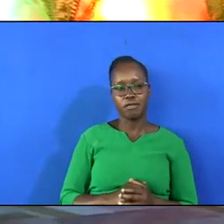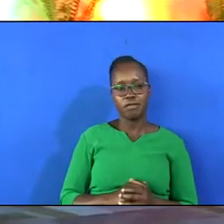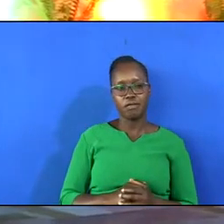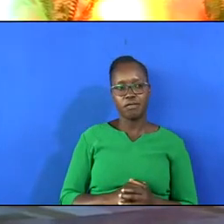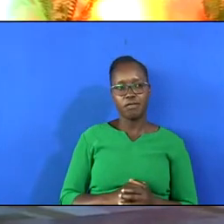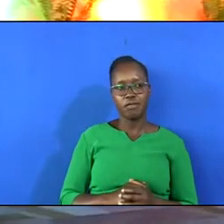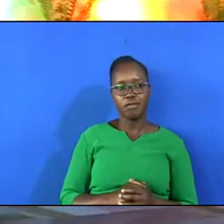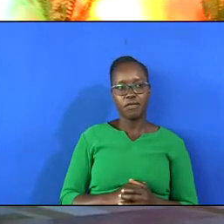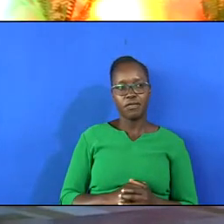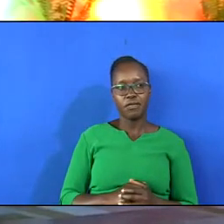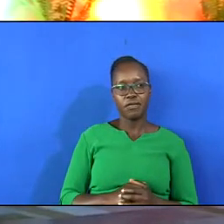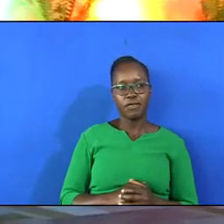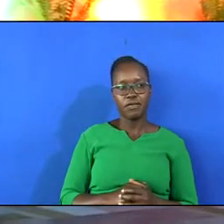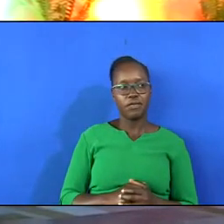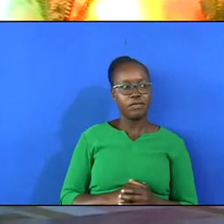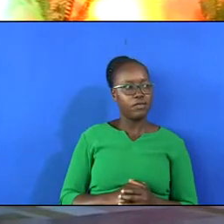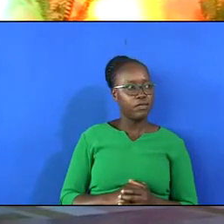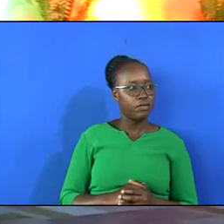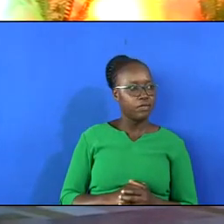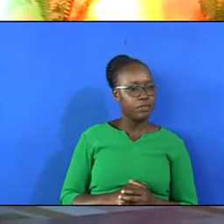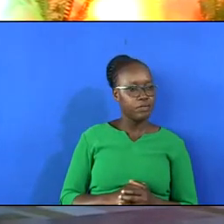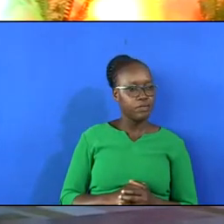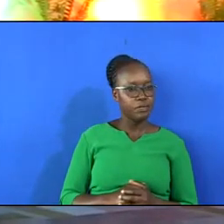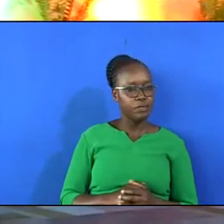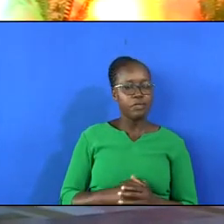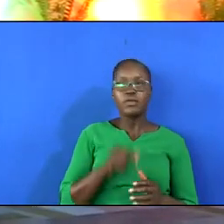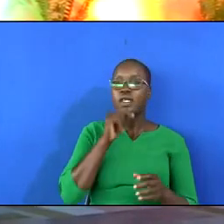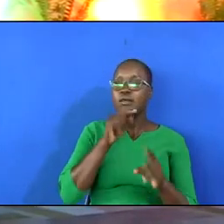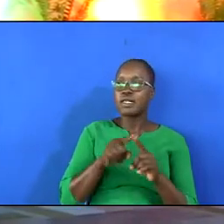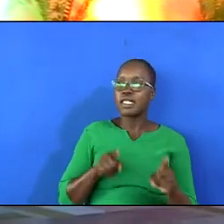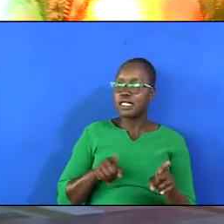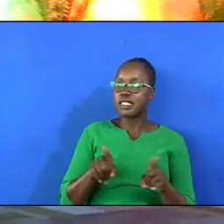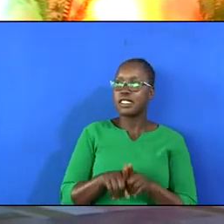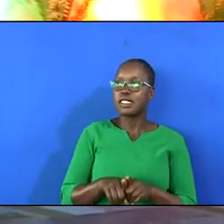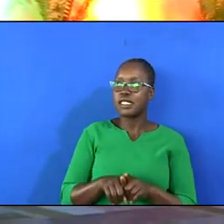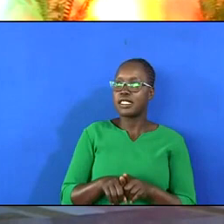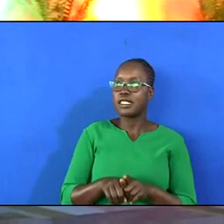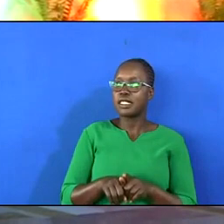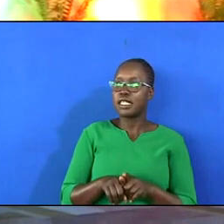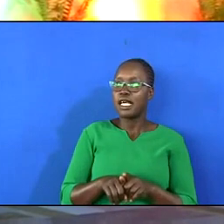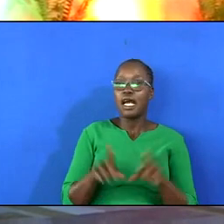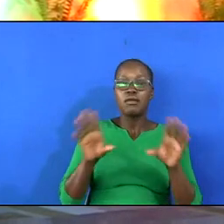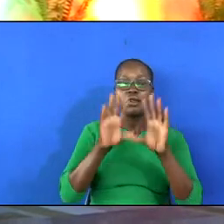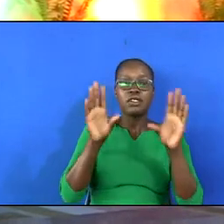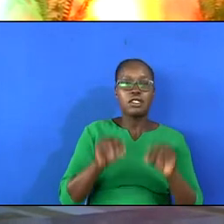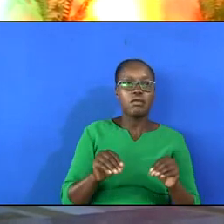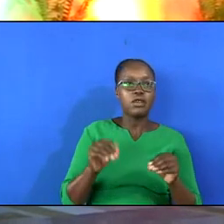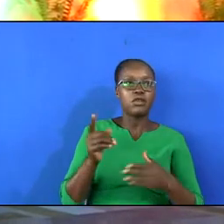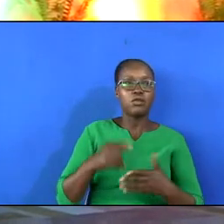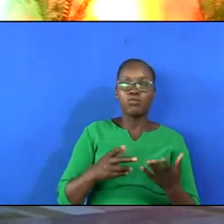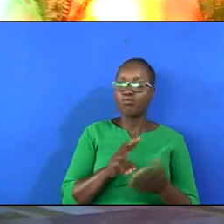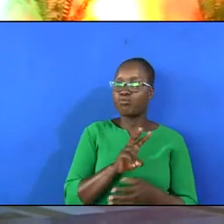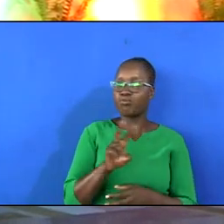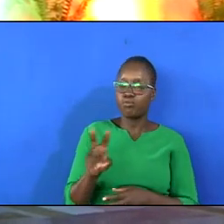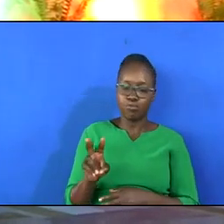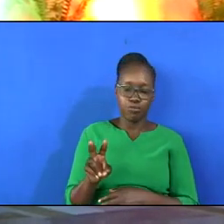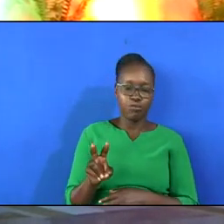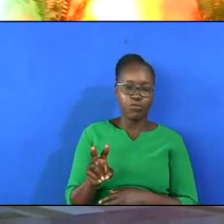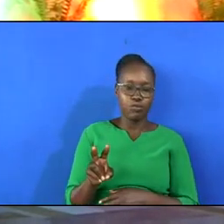We only have 70 years. My brothers and sisters, I'm giving you something to look at which is higher.